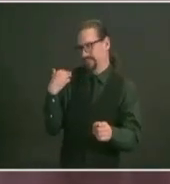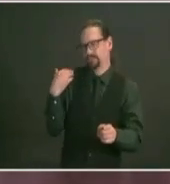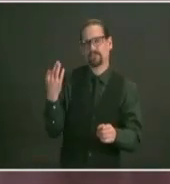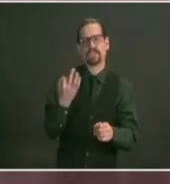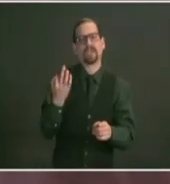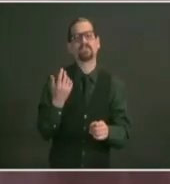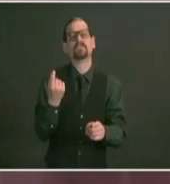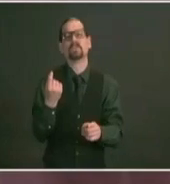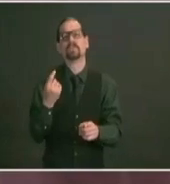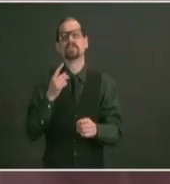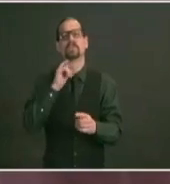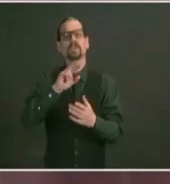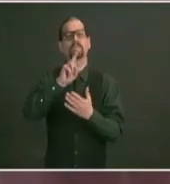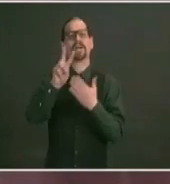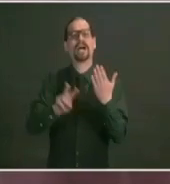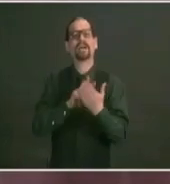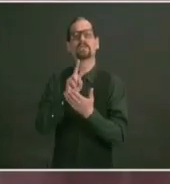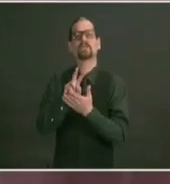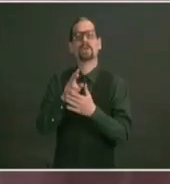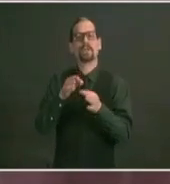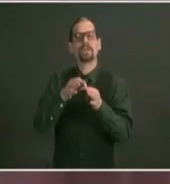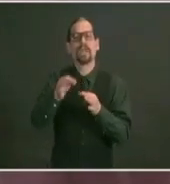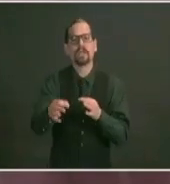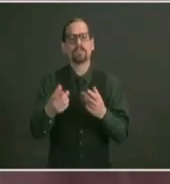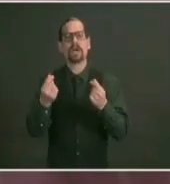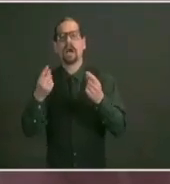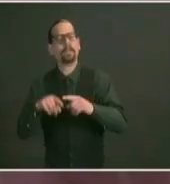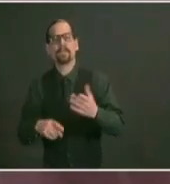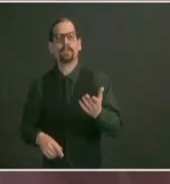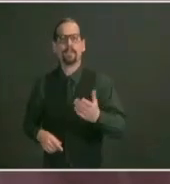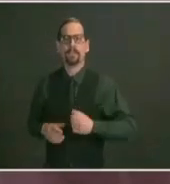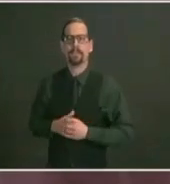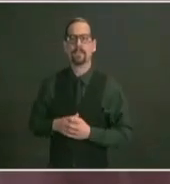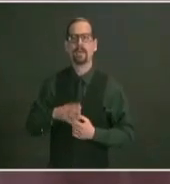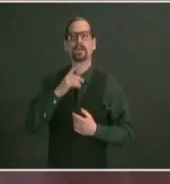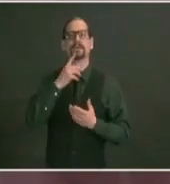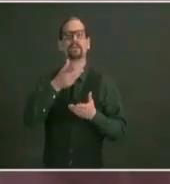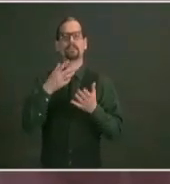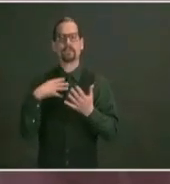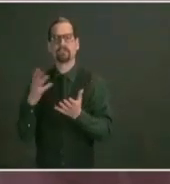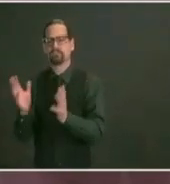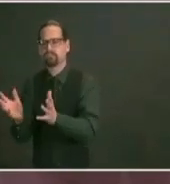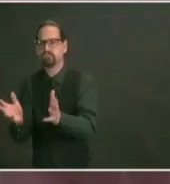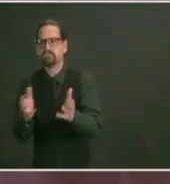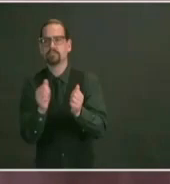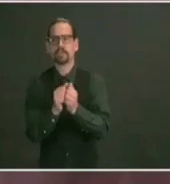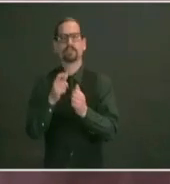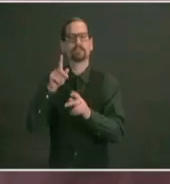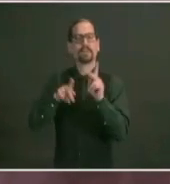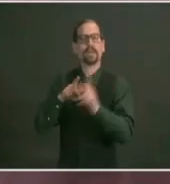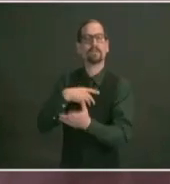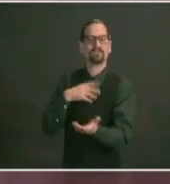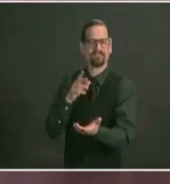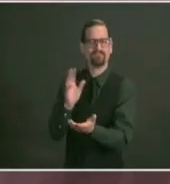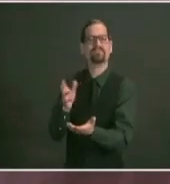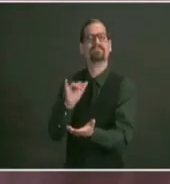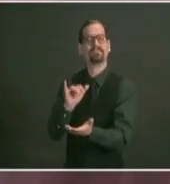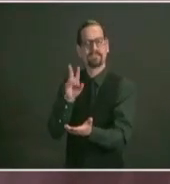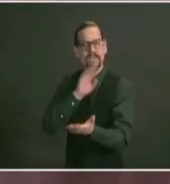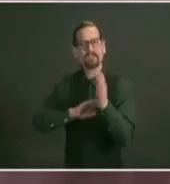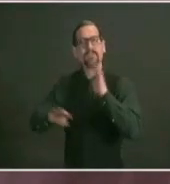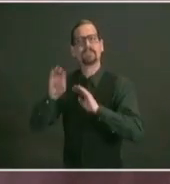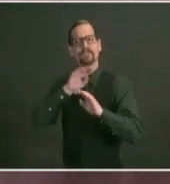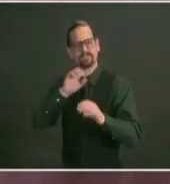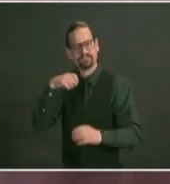people who were frustrated that actually got appointments so we're encouraging people to continue to try to get appointments we understand that there's